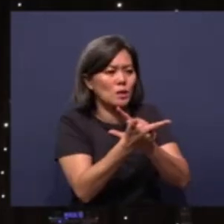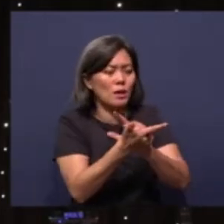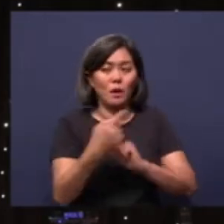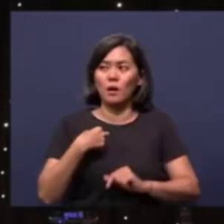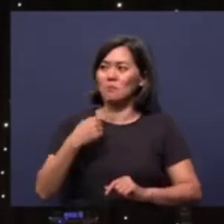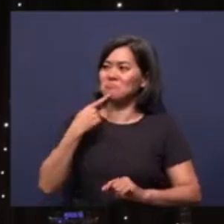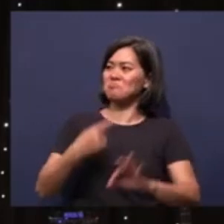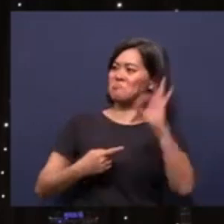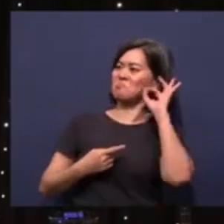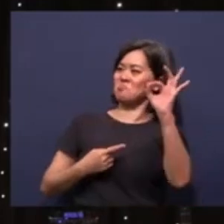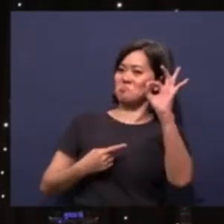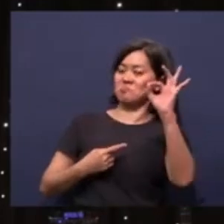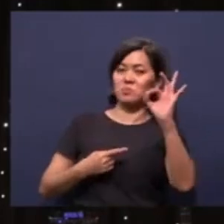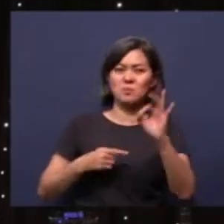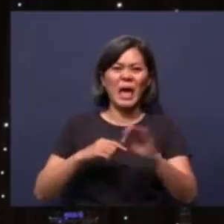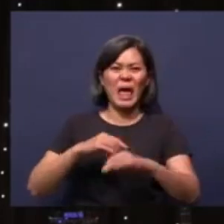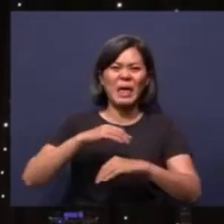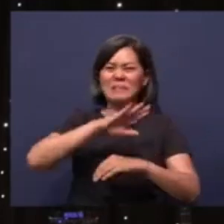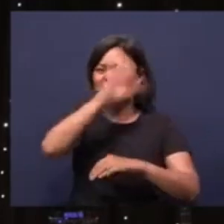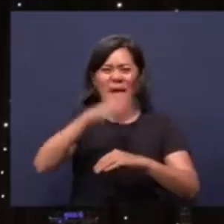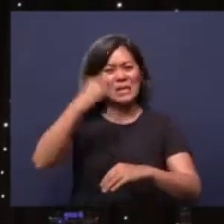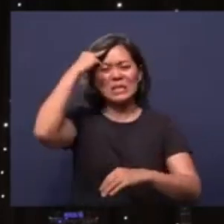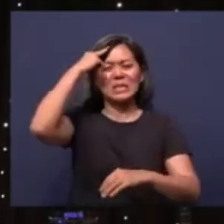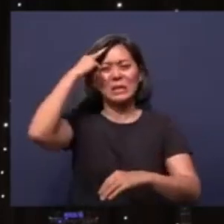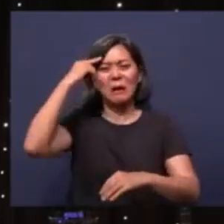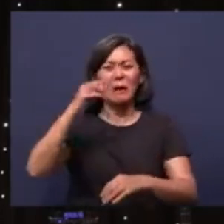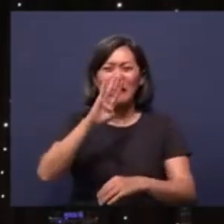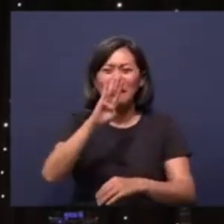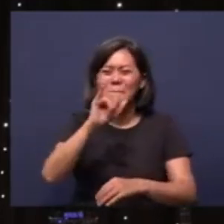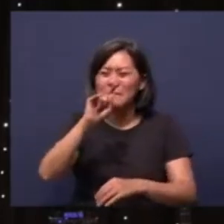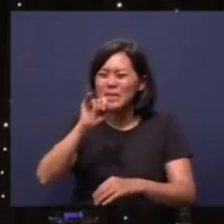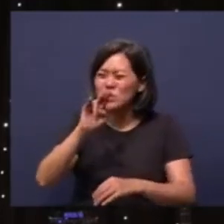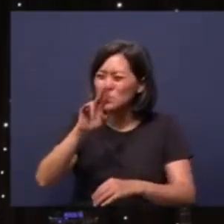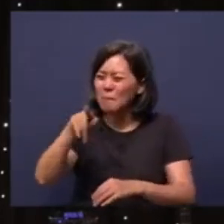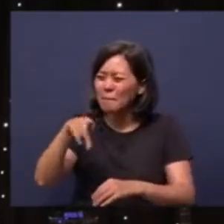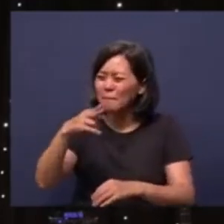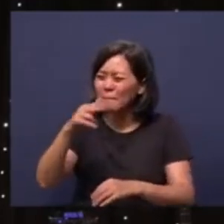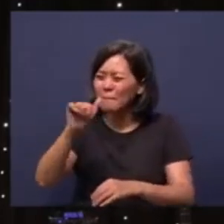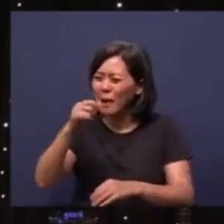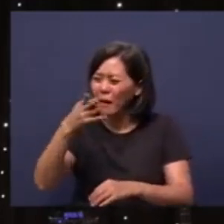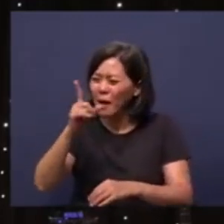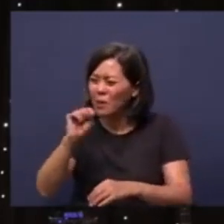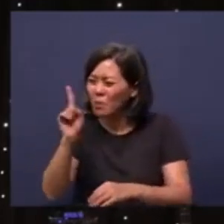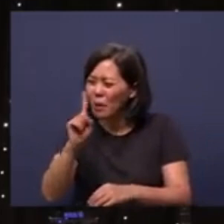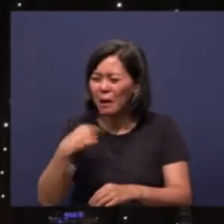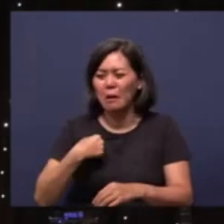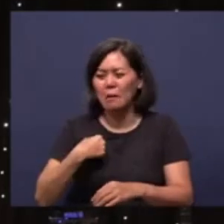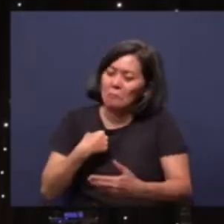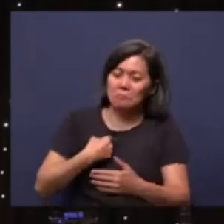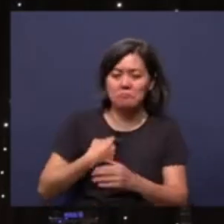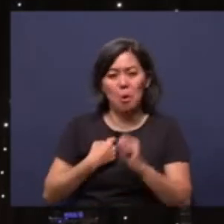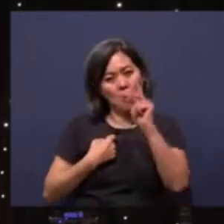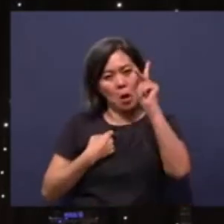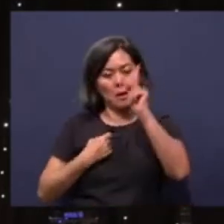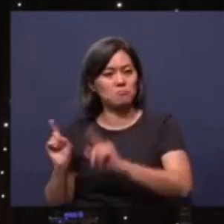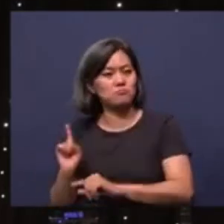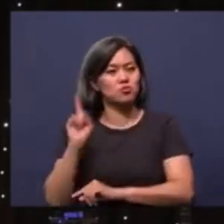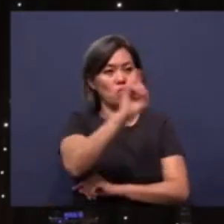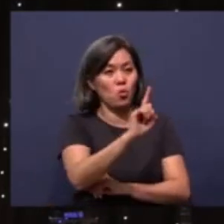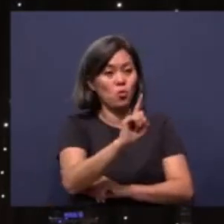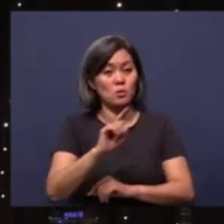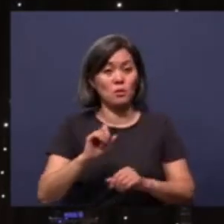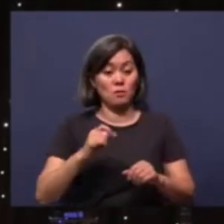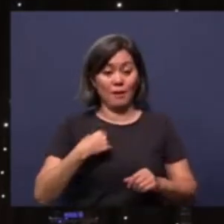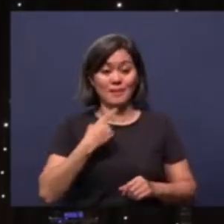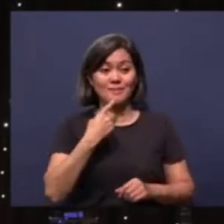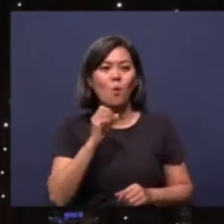okay, without thinking anything, where is Batu Pahak, what? I didn't know anything. I just said, okay. Just because I said,